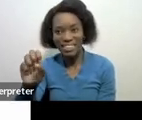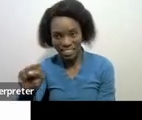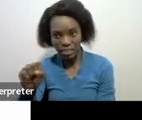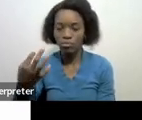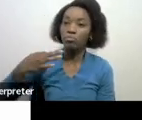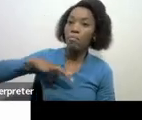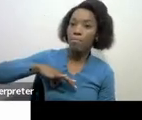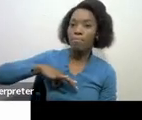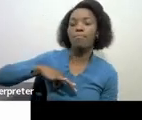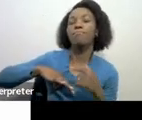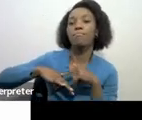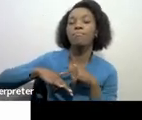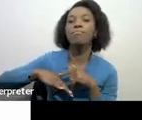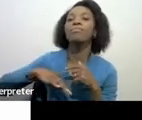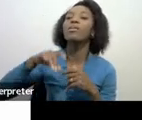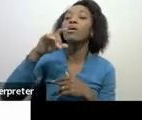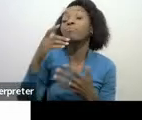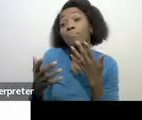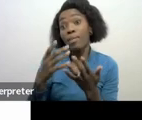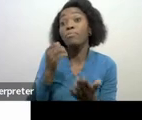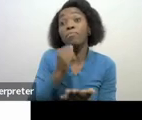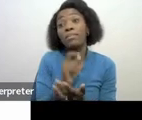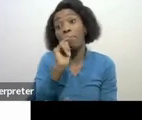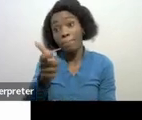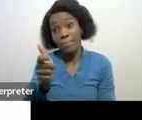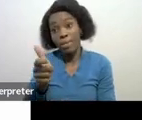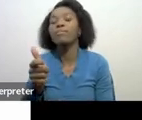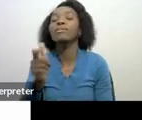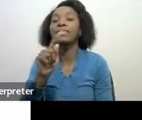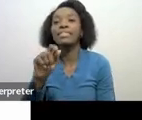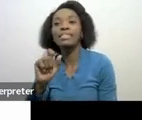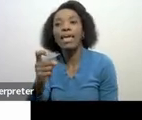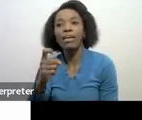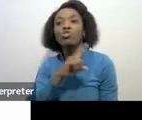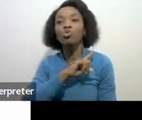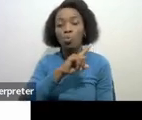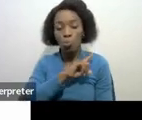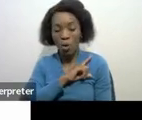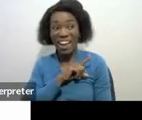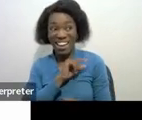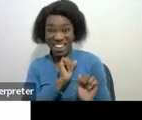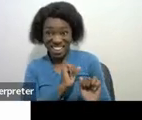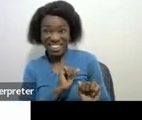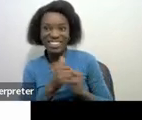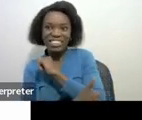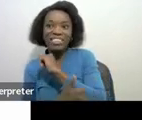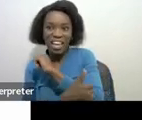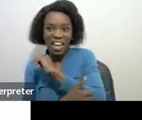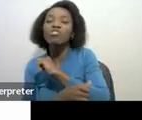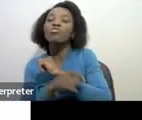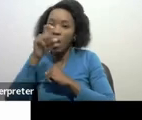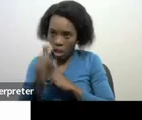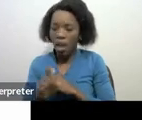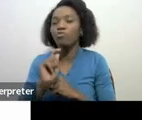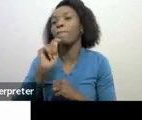tax on those royalties received in the country of the payer of royalty the payer may become liable to withhold